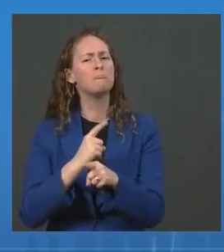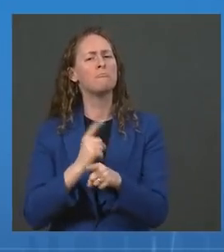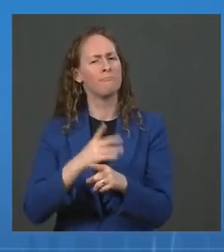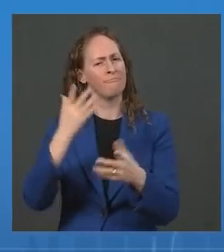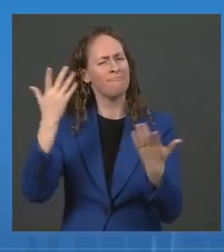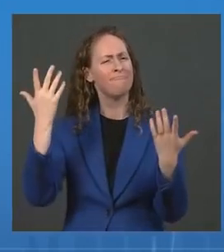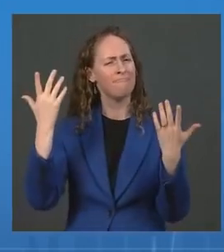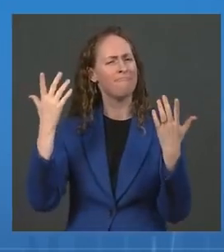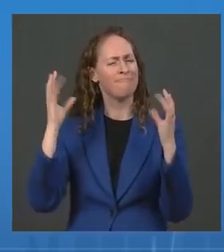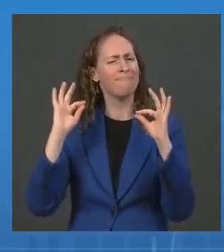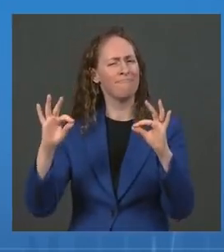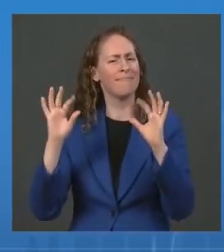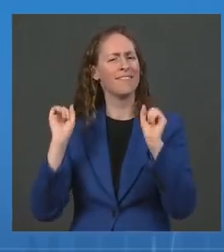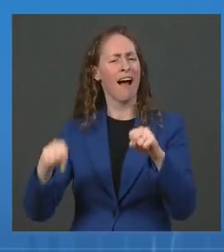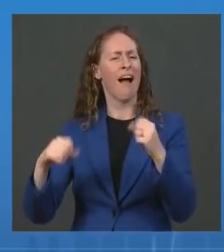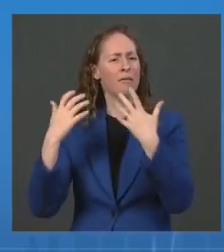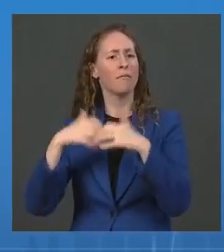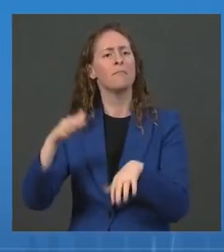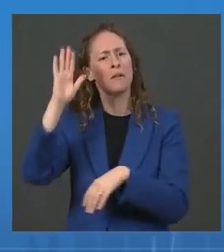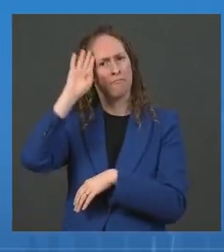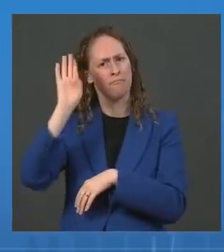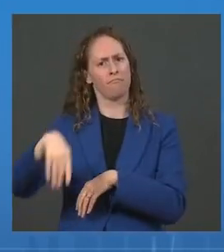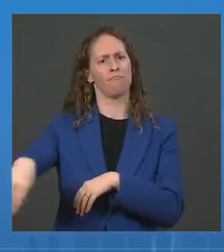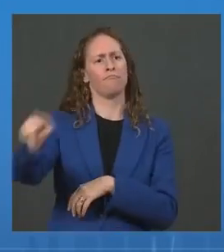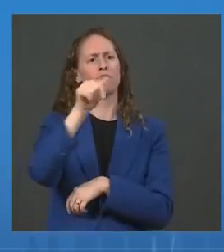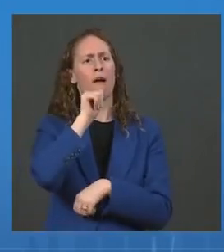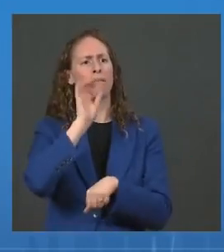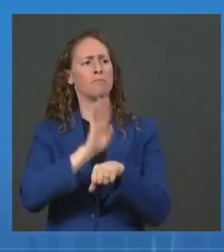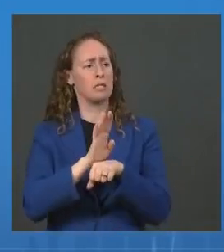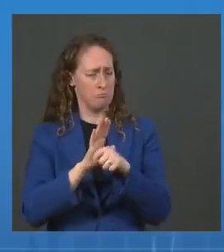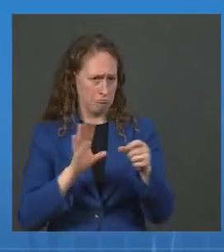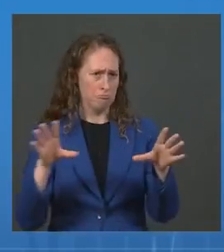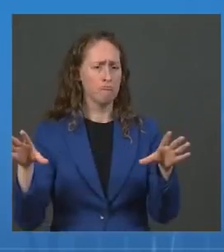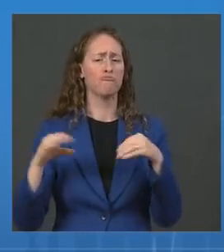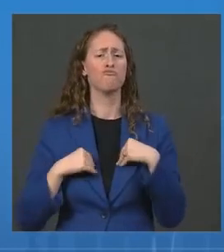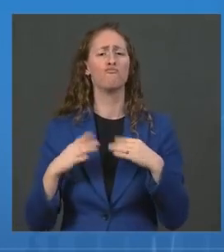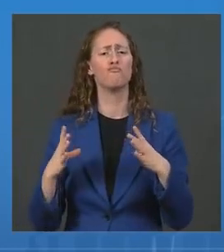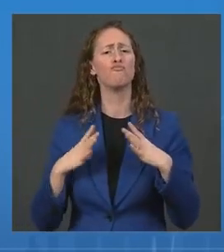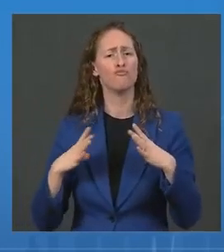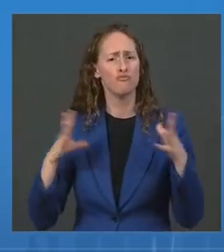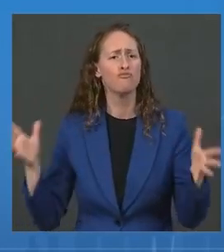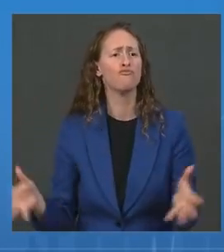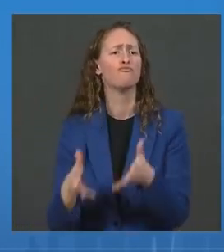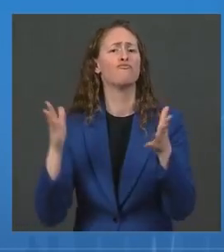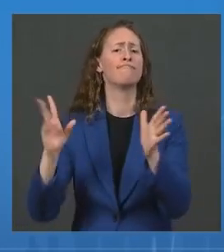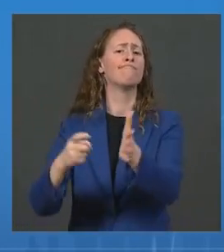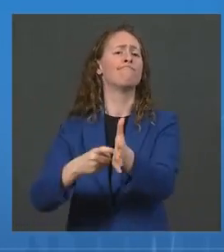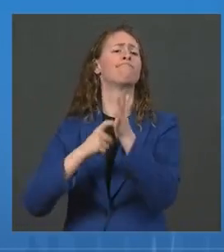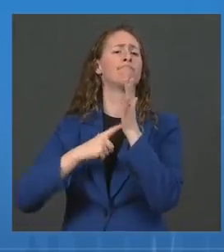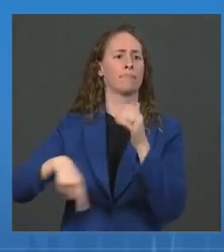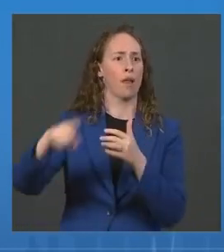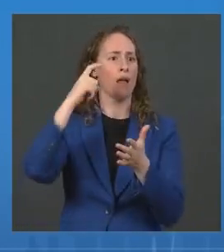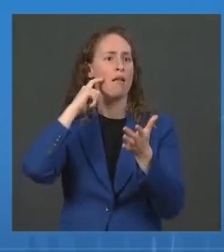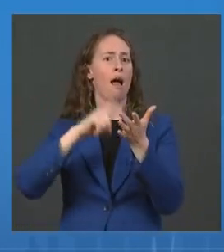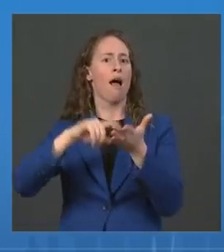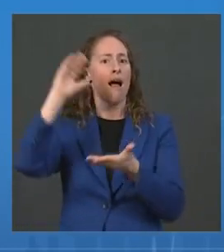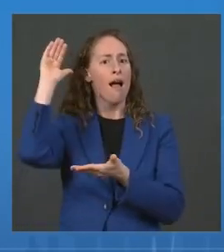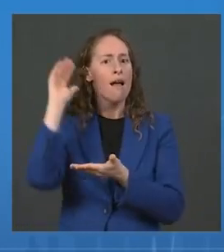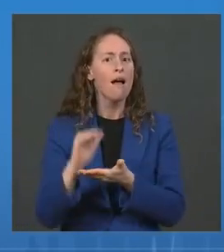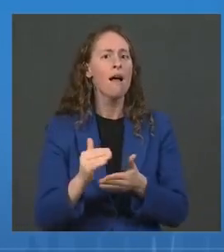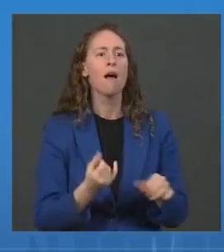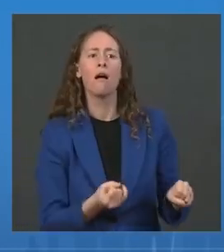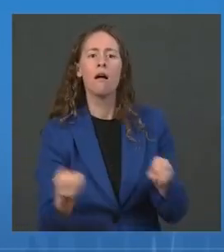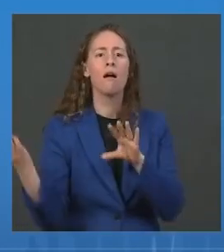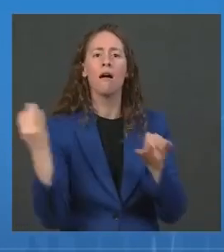sector institutions that have adopted vaccination requirements have seen significant increases in their vaccination rates in short